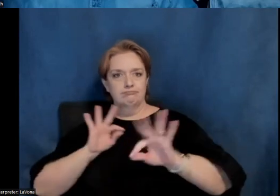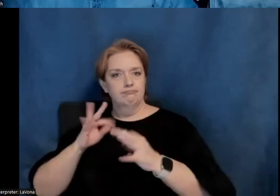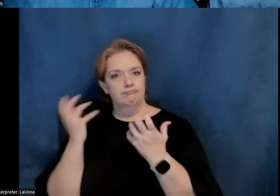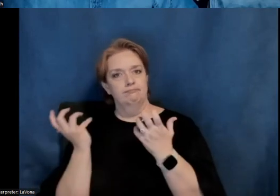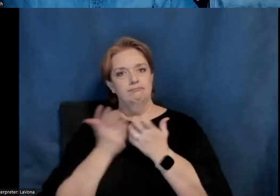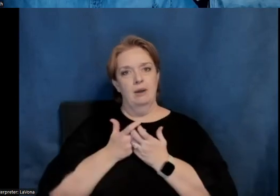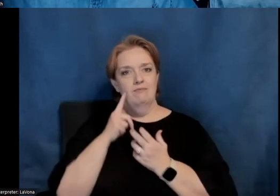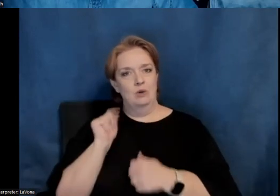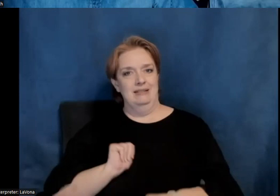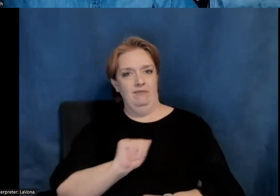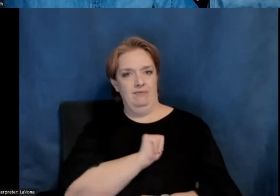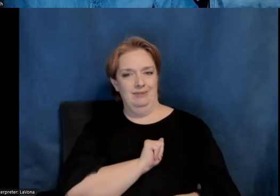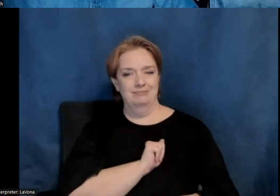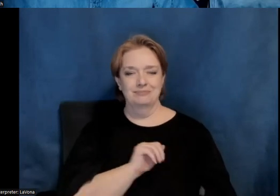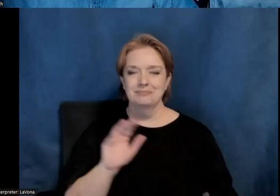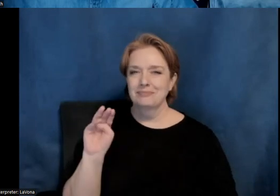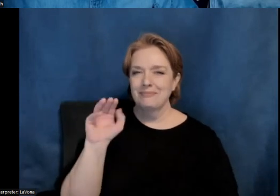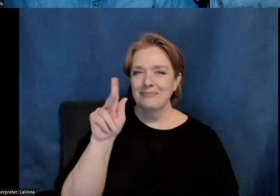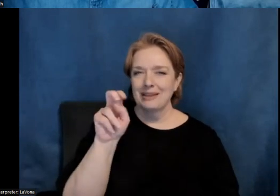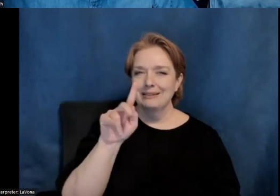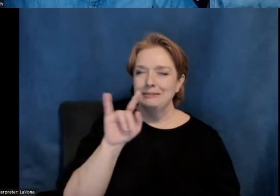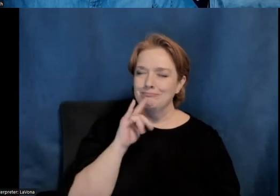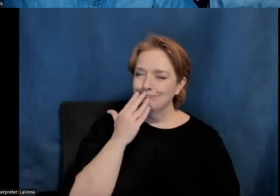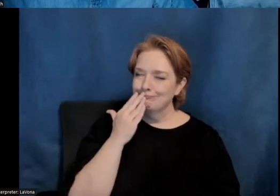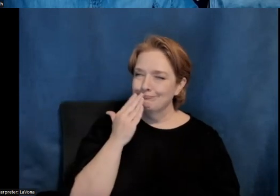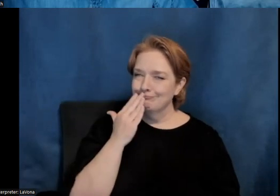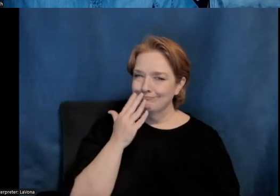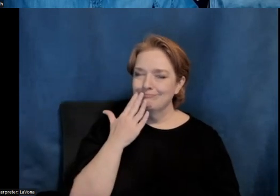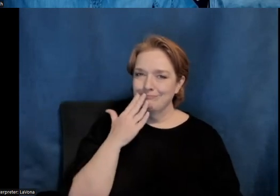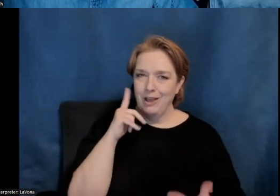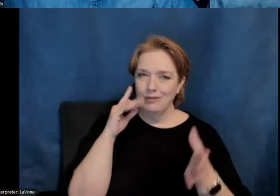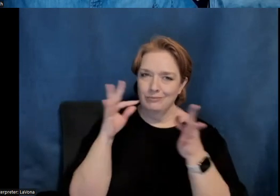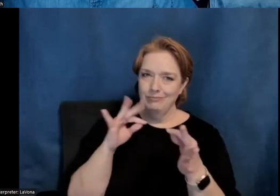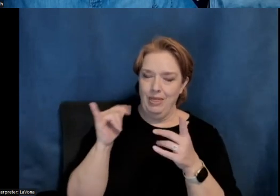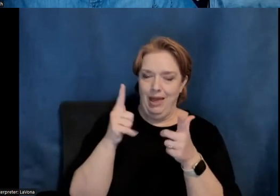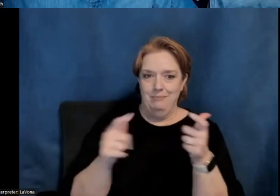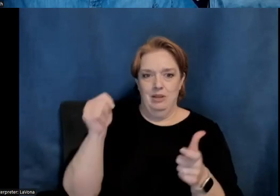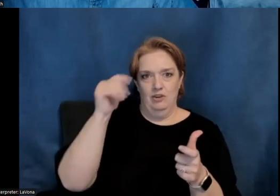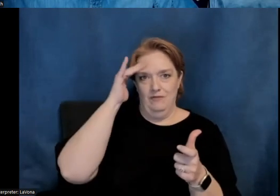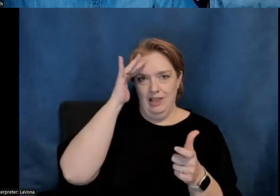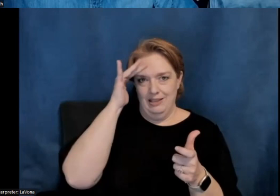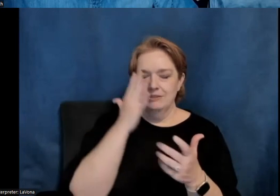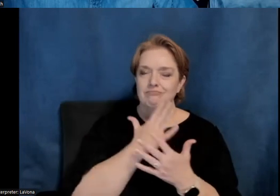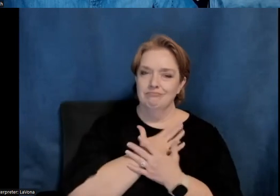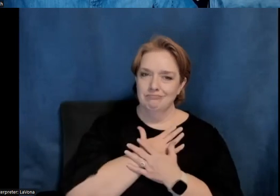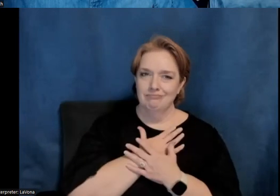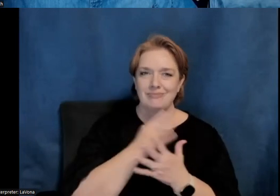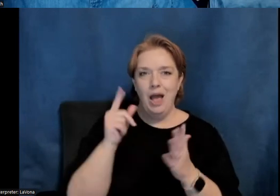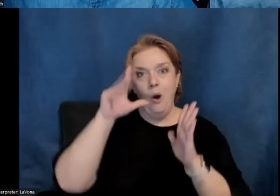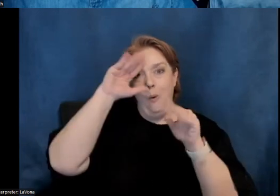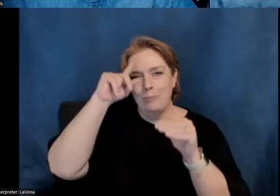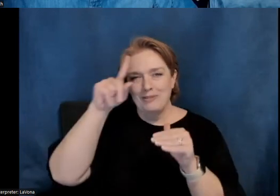Absolutely. I love that. Thank you. Thank you for elaborating on, on this larger philosophy and hope for your visitors.